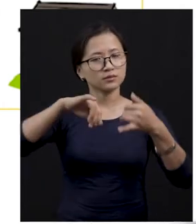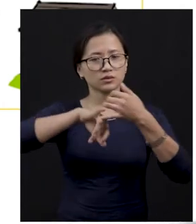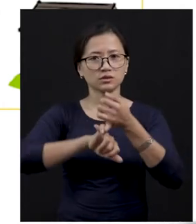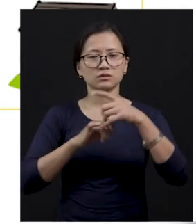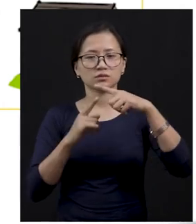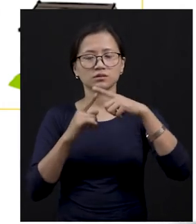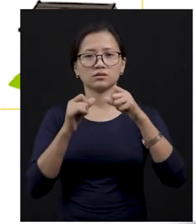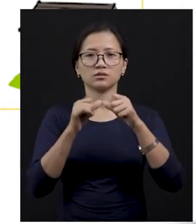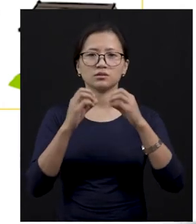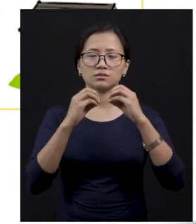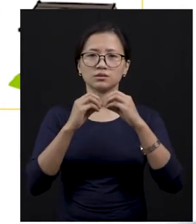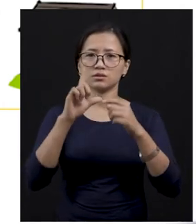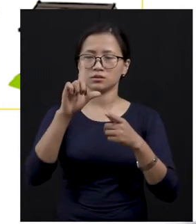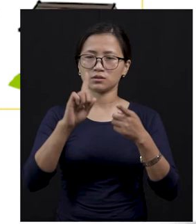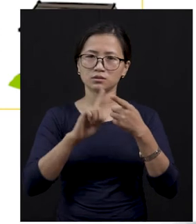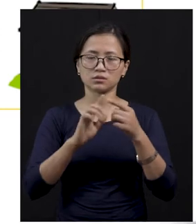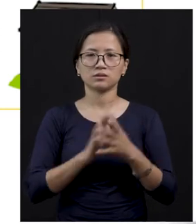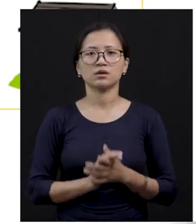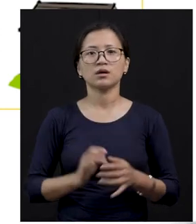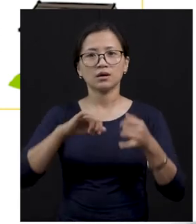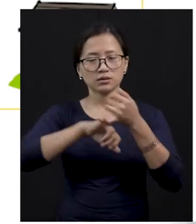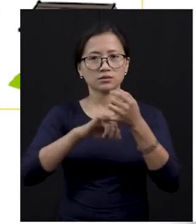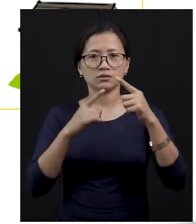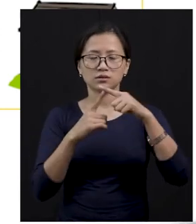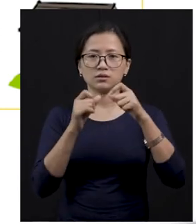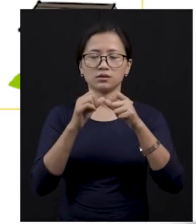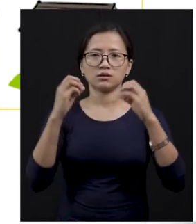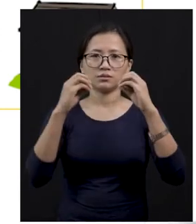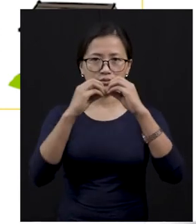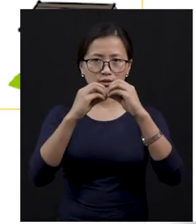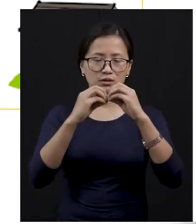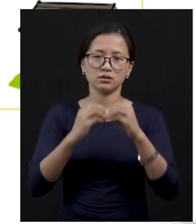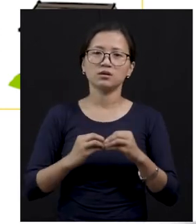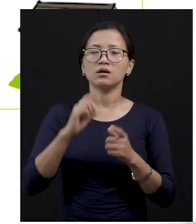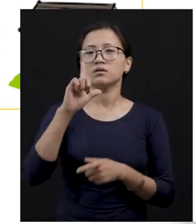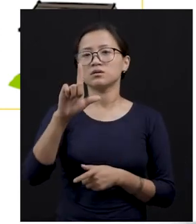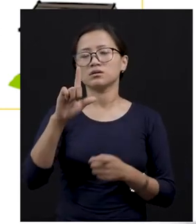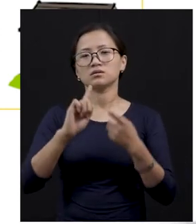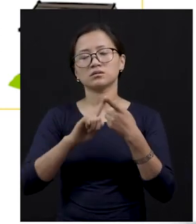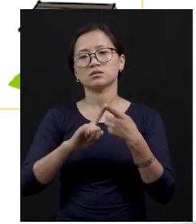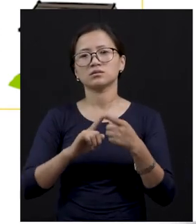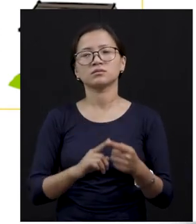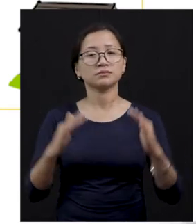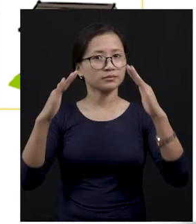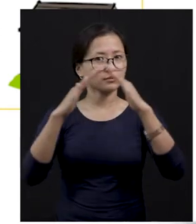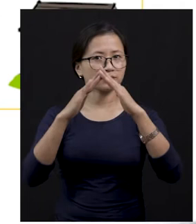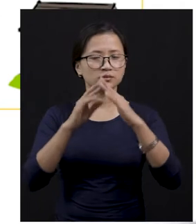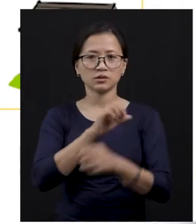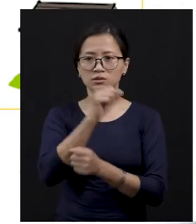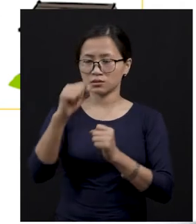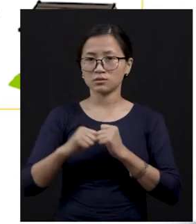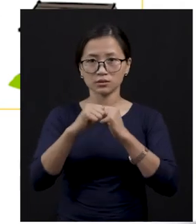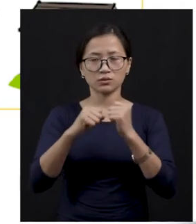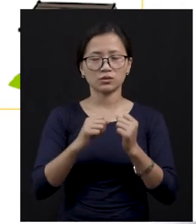stable, okay? Repeat after me, children, stable, S-T-A-B-L-E, stable.